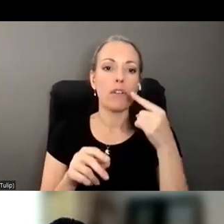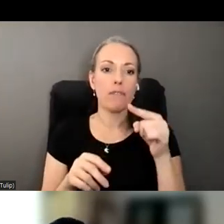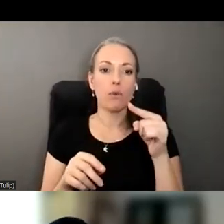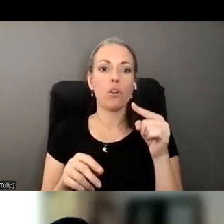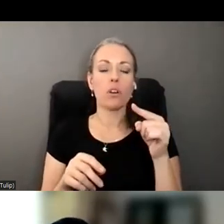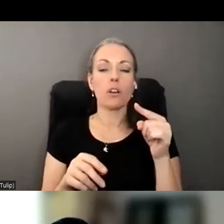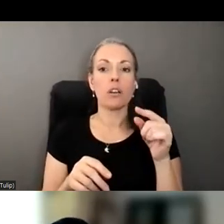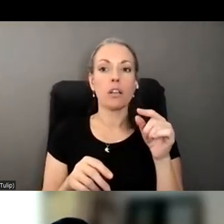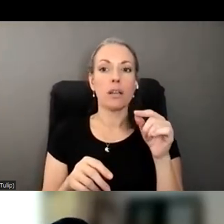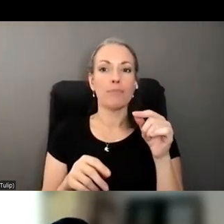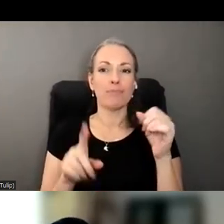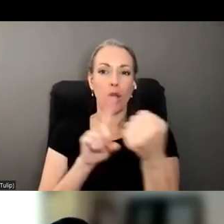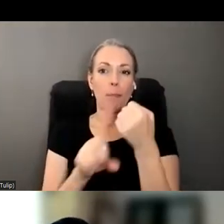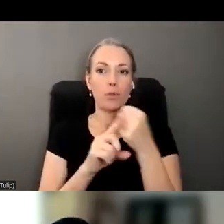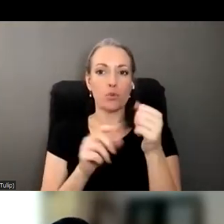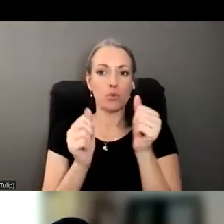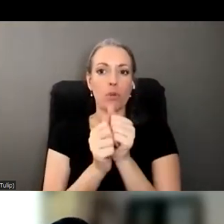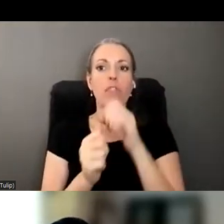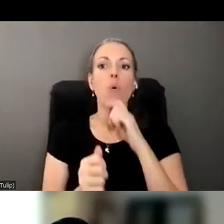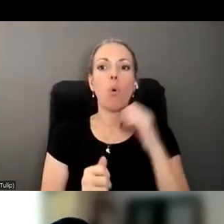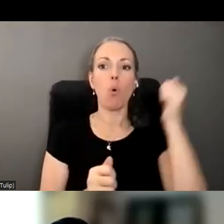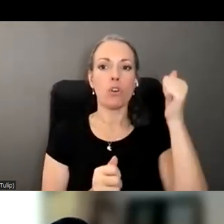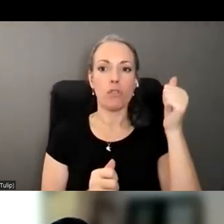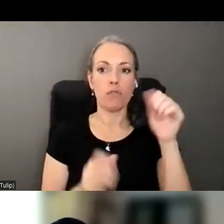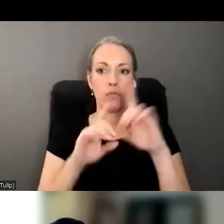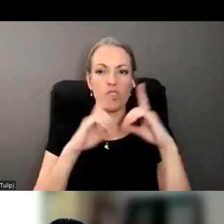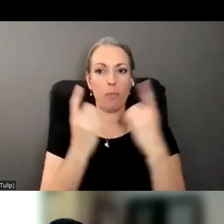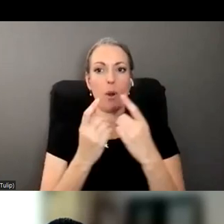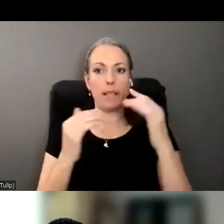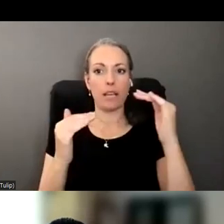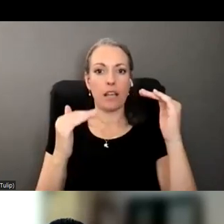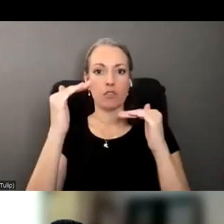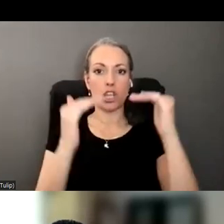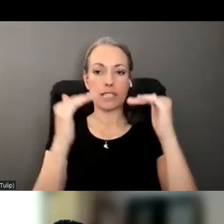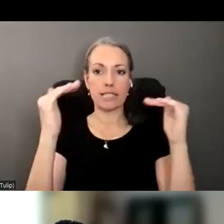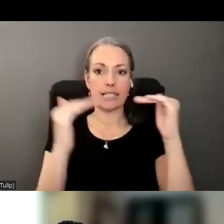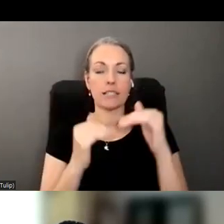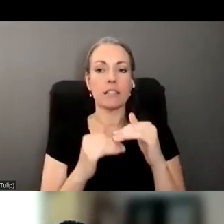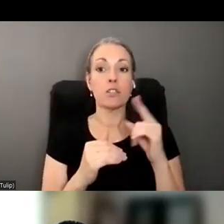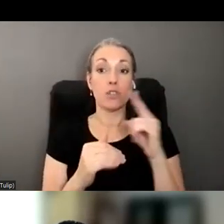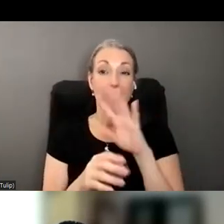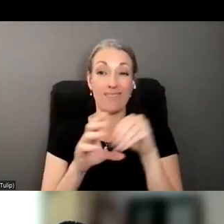abuse with the Department of Justice. Um, so that brings in a law enforcement entity.